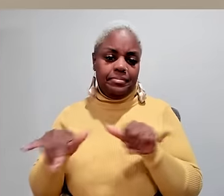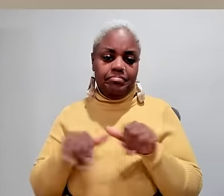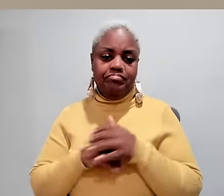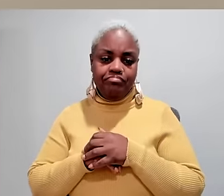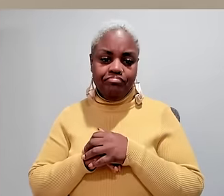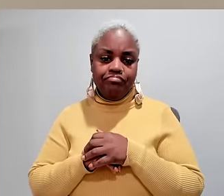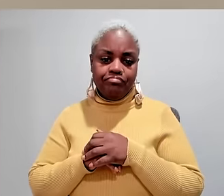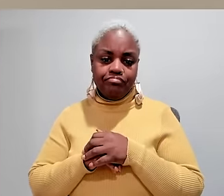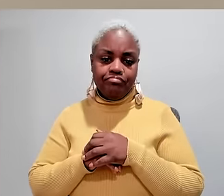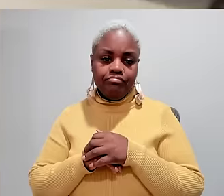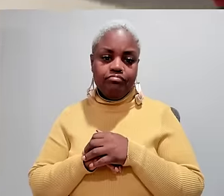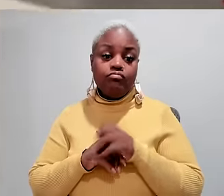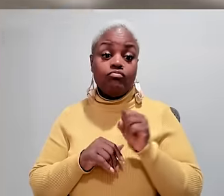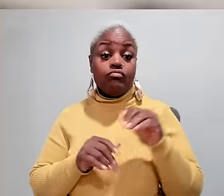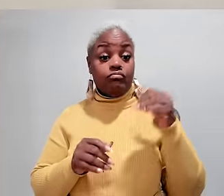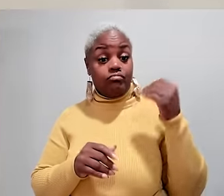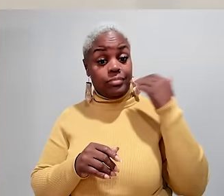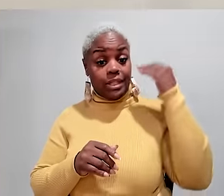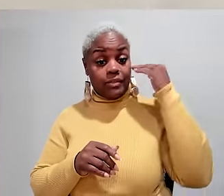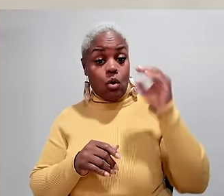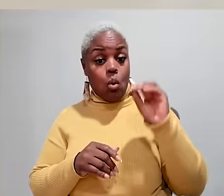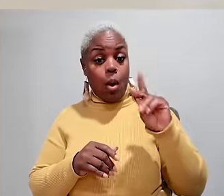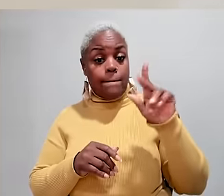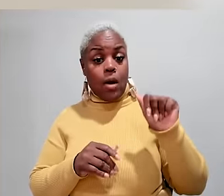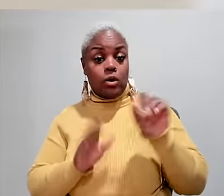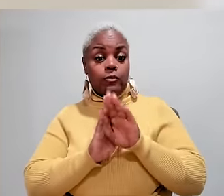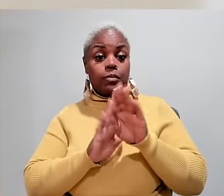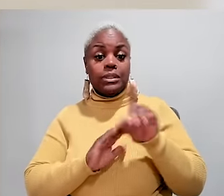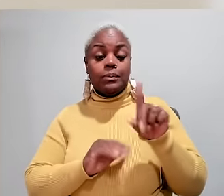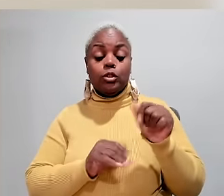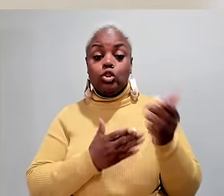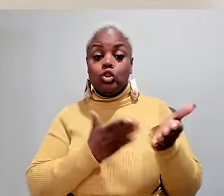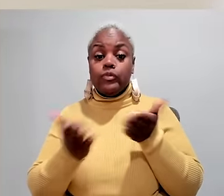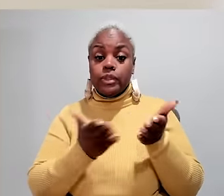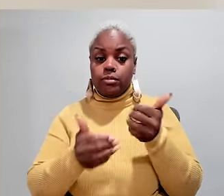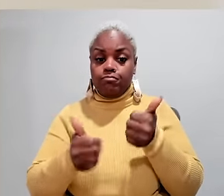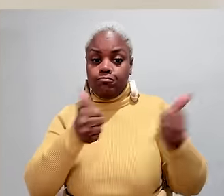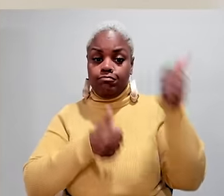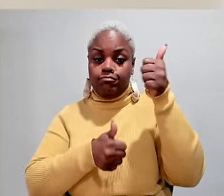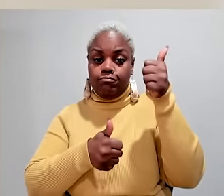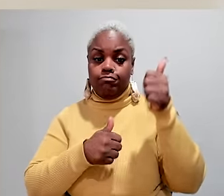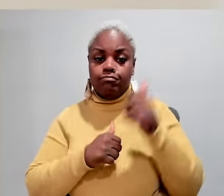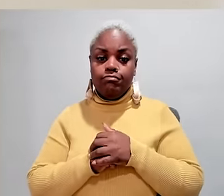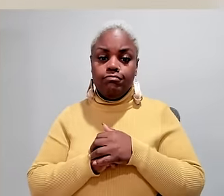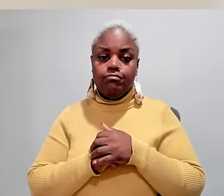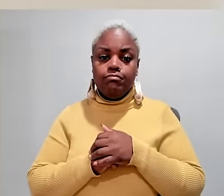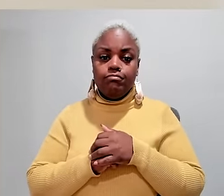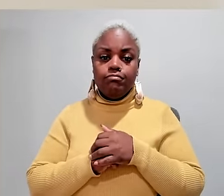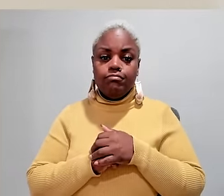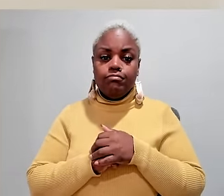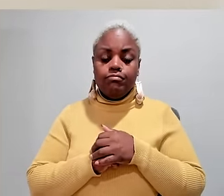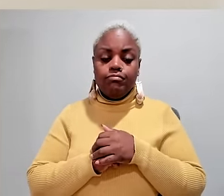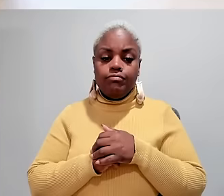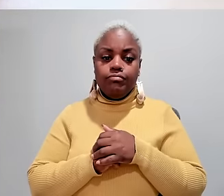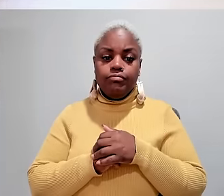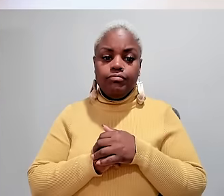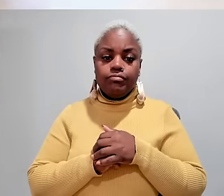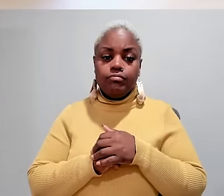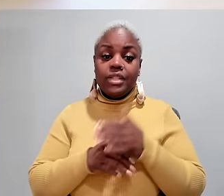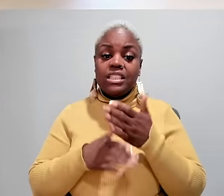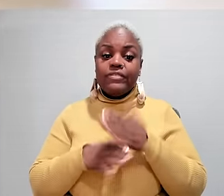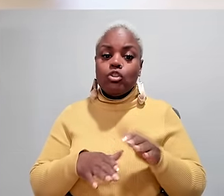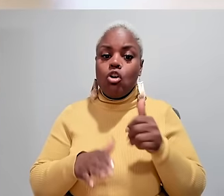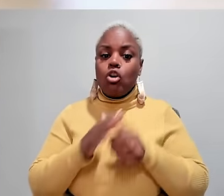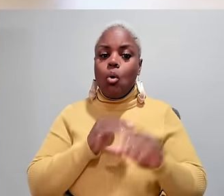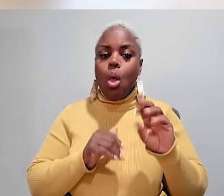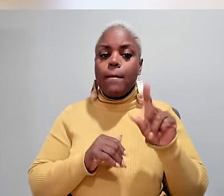well in some situations. JUDY Beth Scrutchins heads Oklahoma's Developmental Disability Services, a division